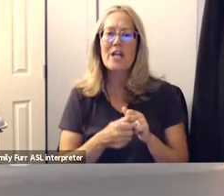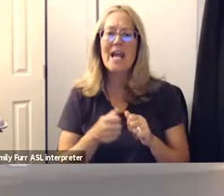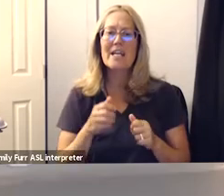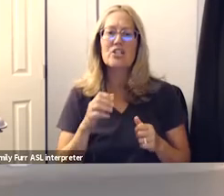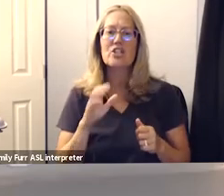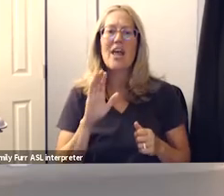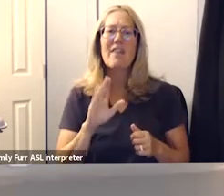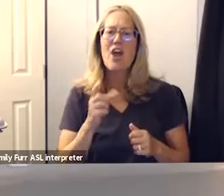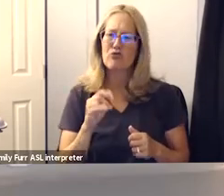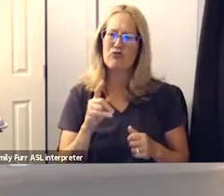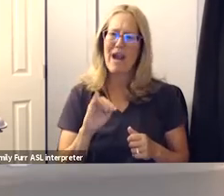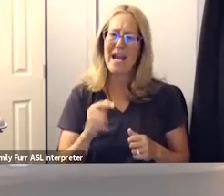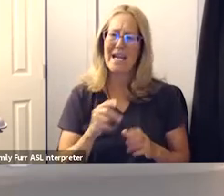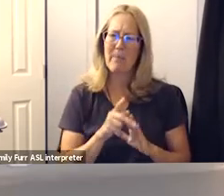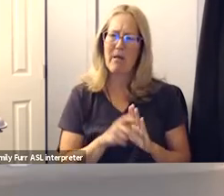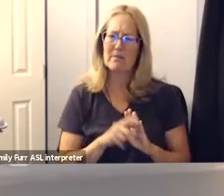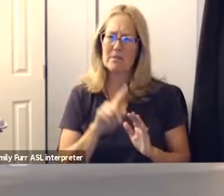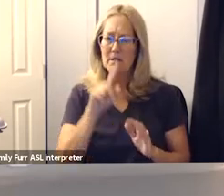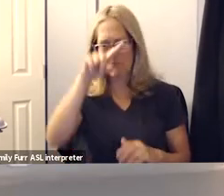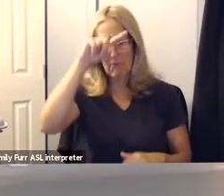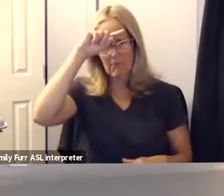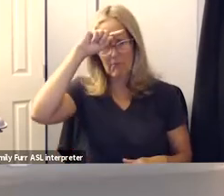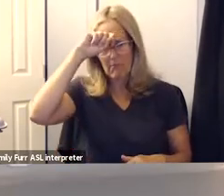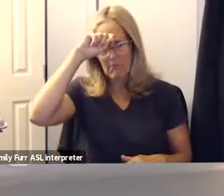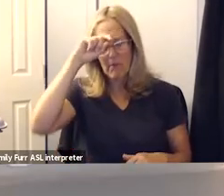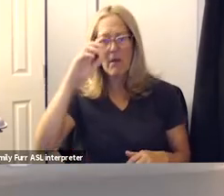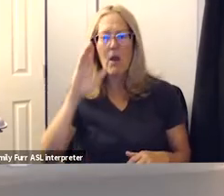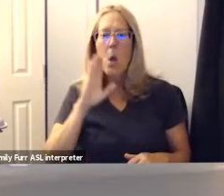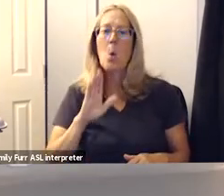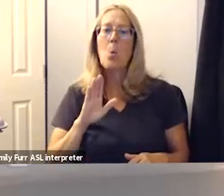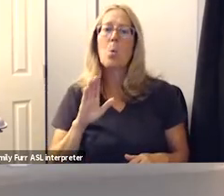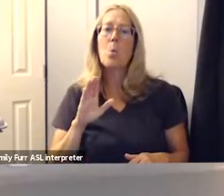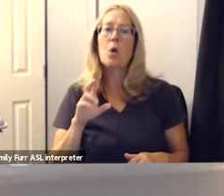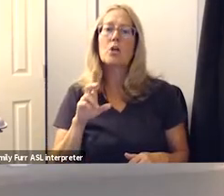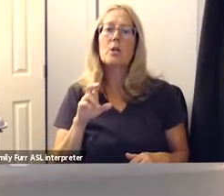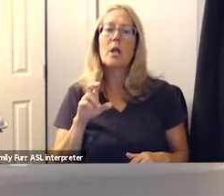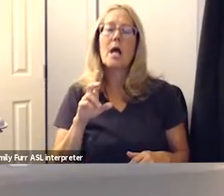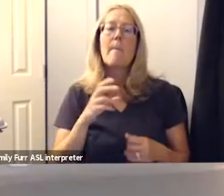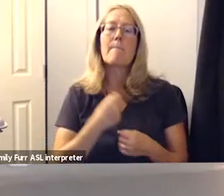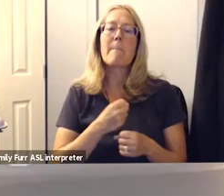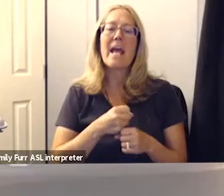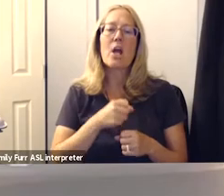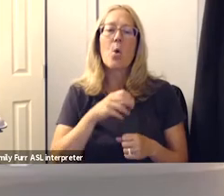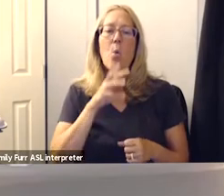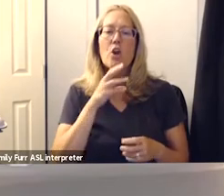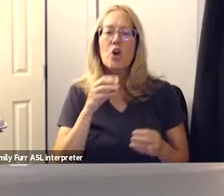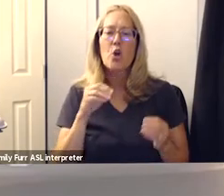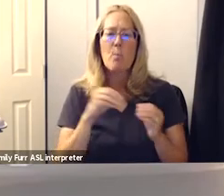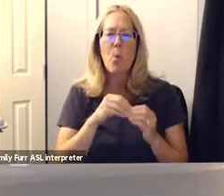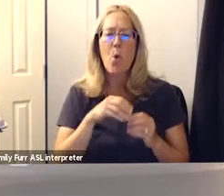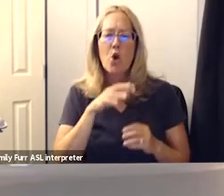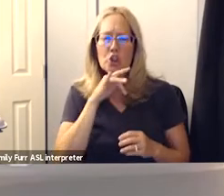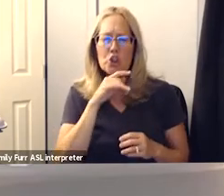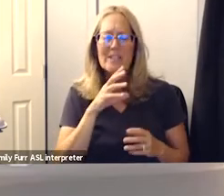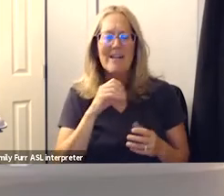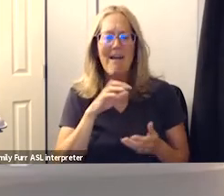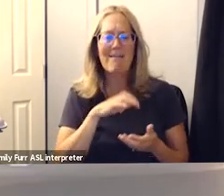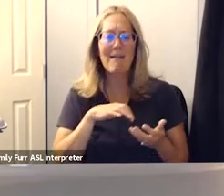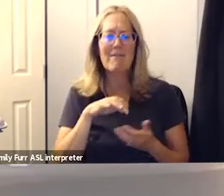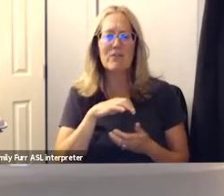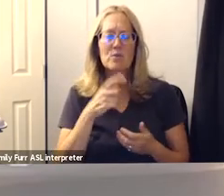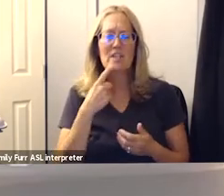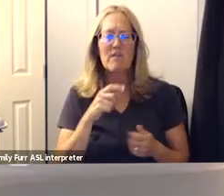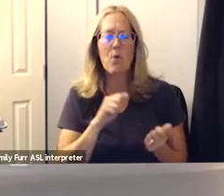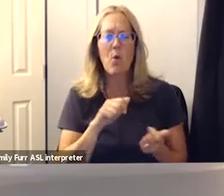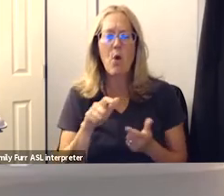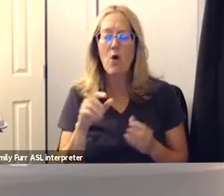graded and what that will do is definitely muddy the waters and make it abundantly confusing so